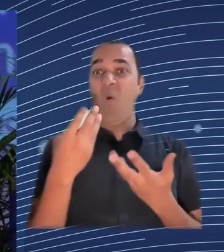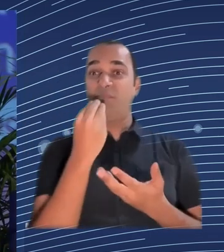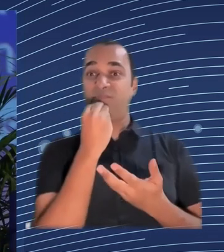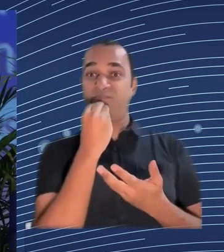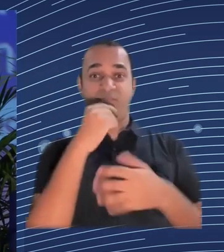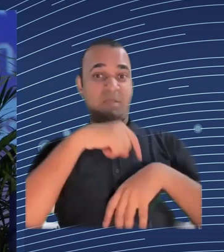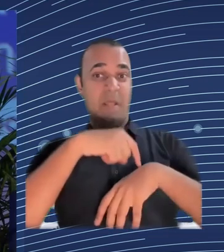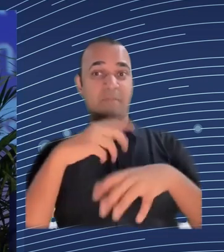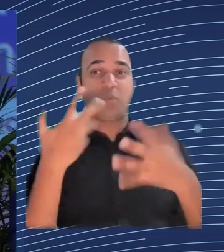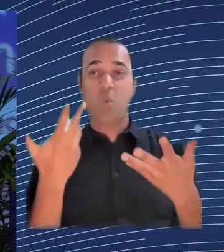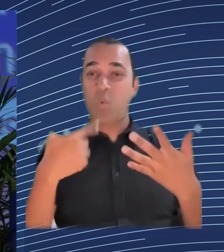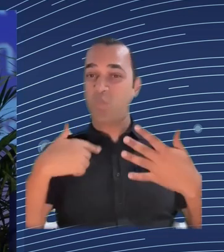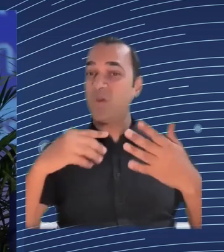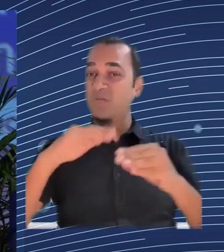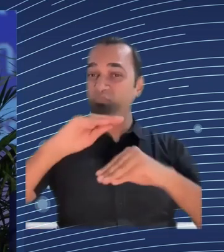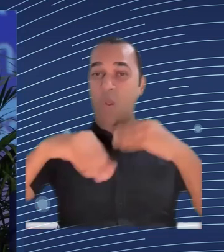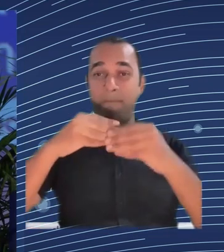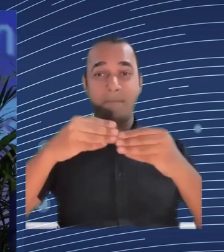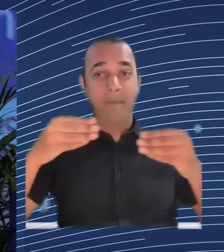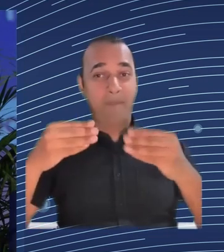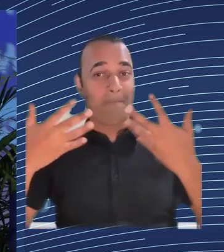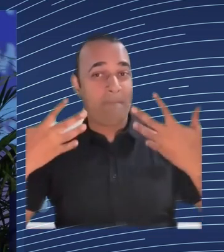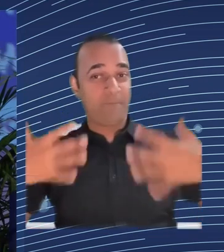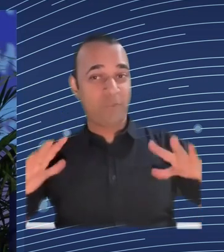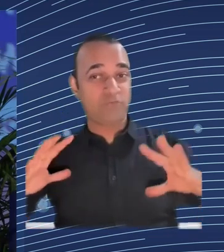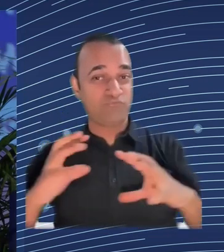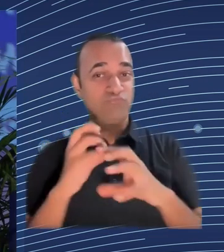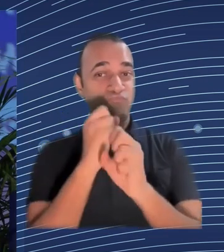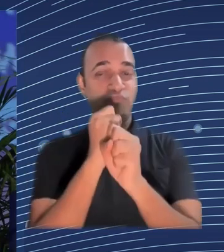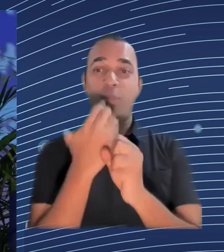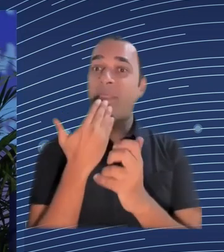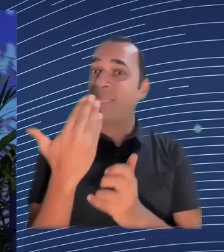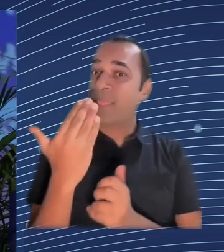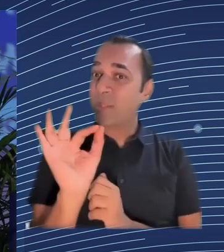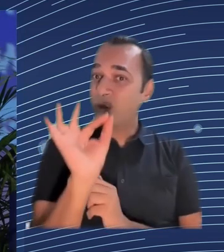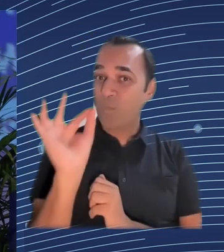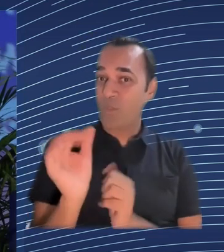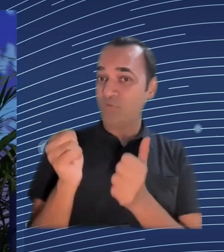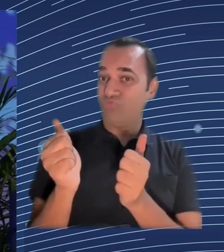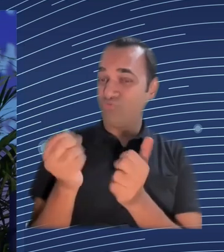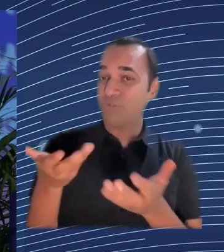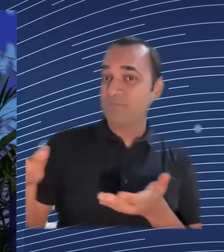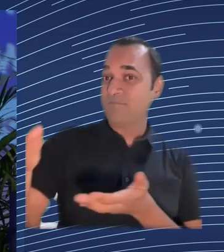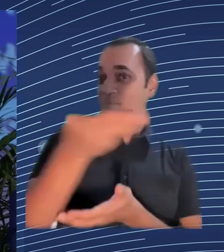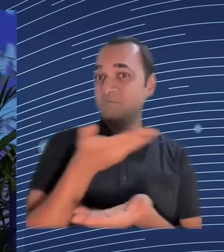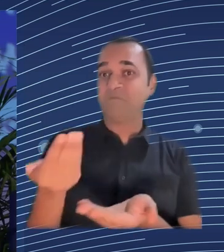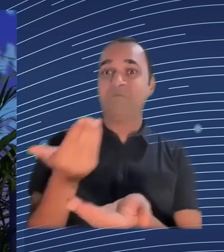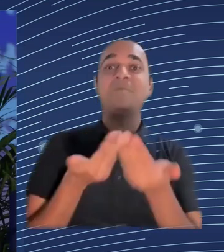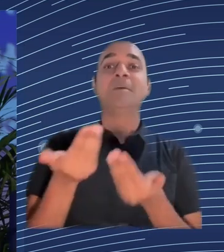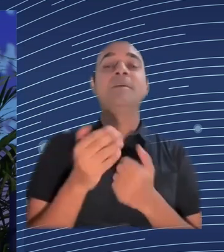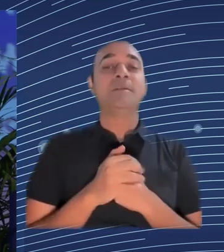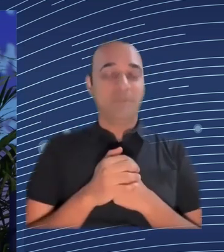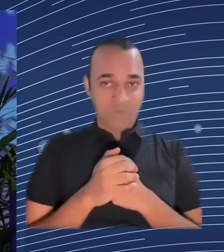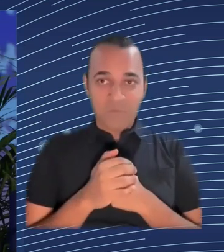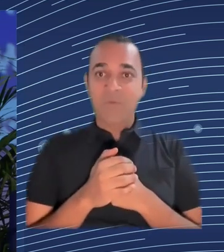you have already explained you know why you think there is a need for a new data protection law can you